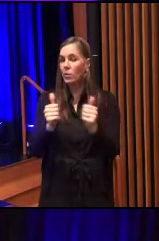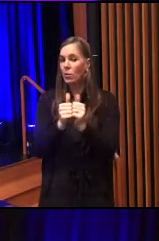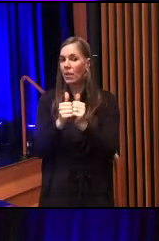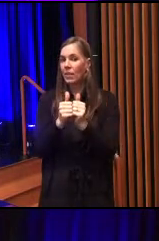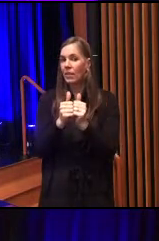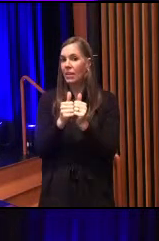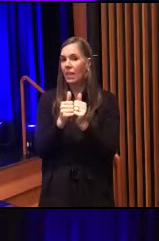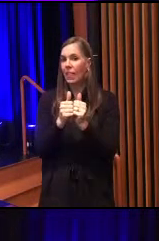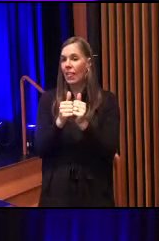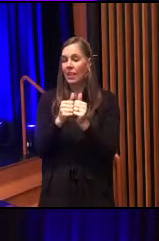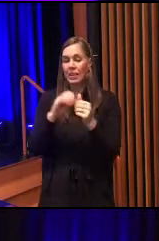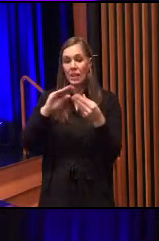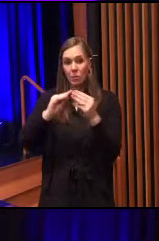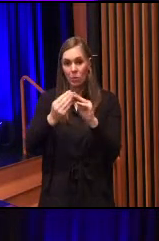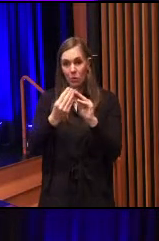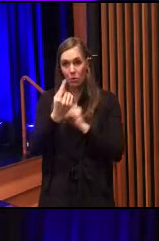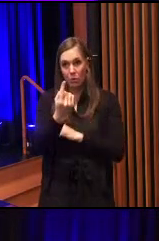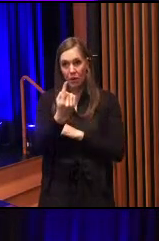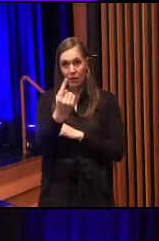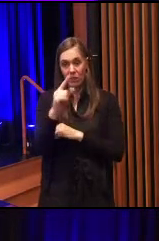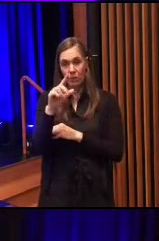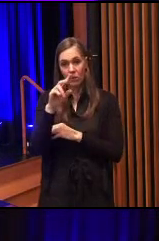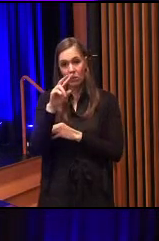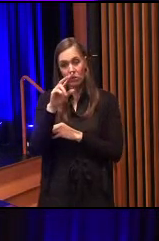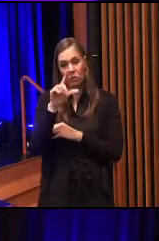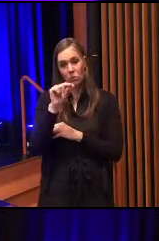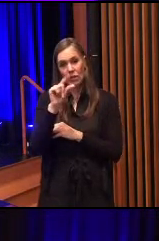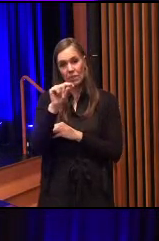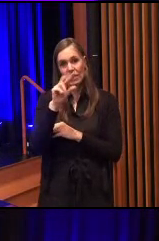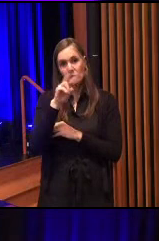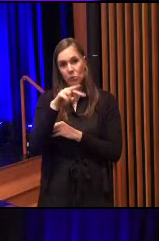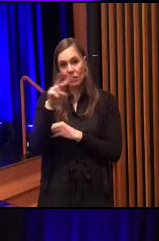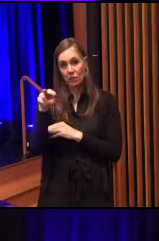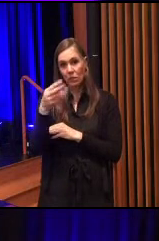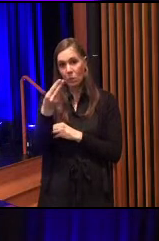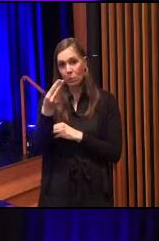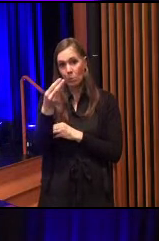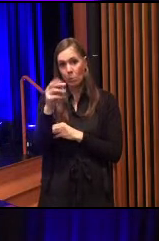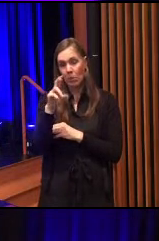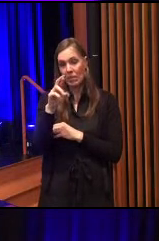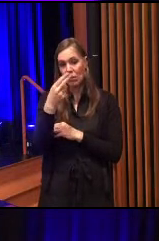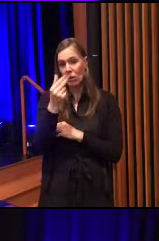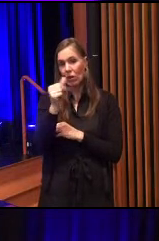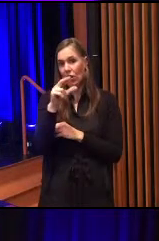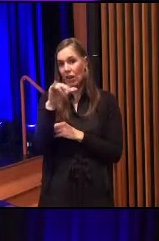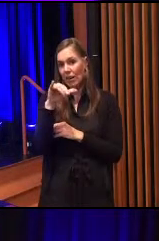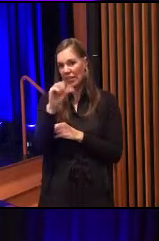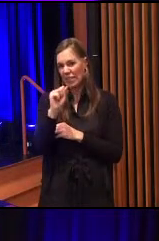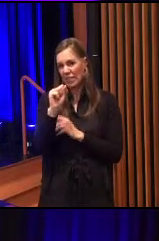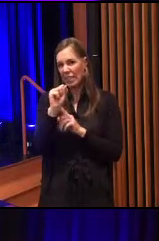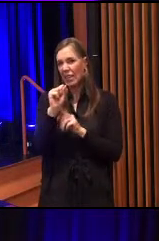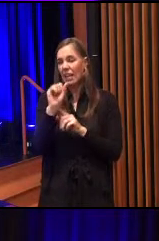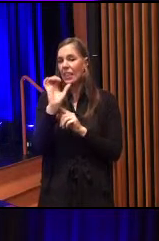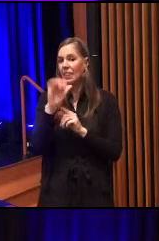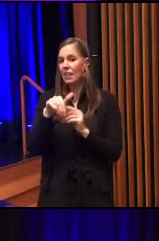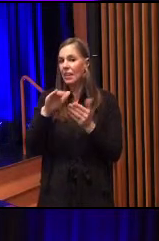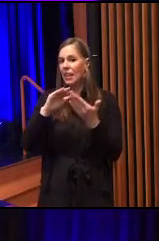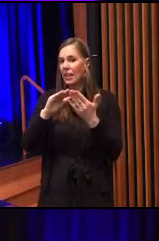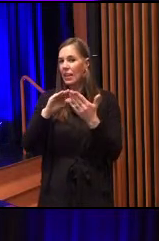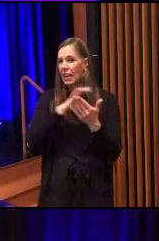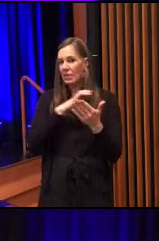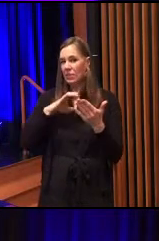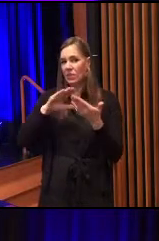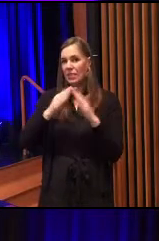number one, 2022. Mr. Harris. Yes, Mr. President. The resolution of the council of the city of